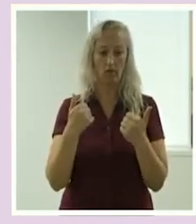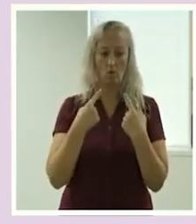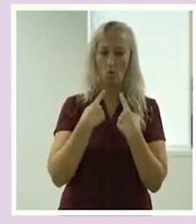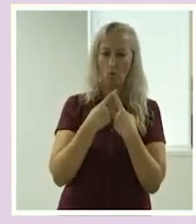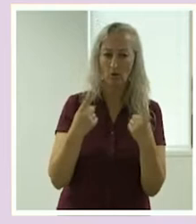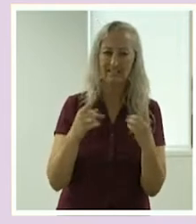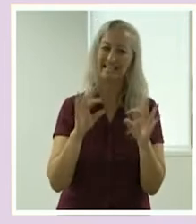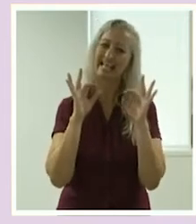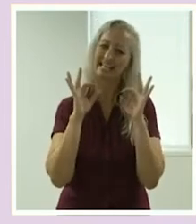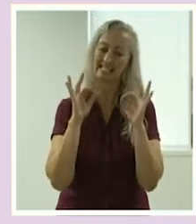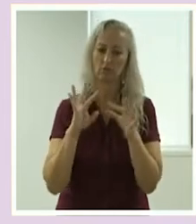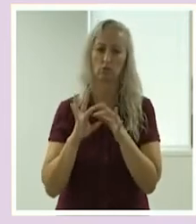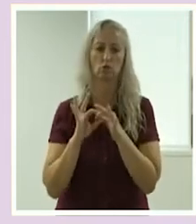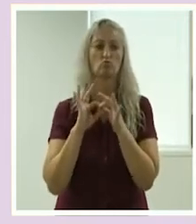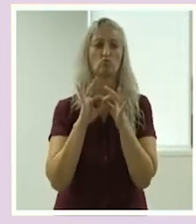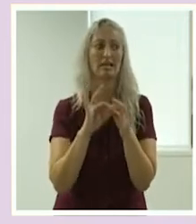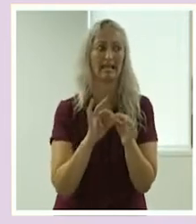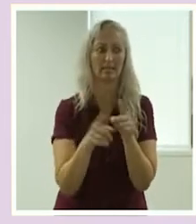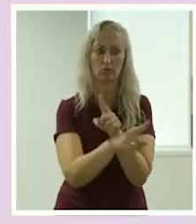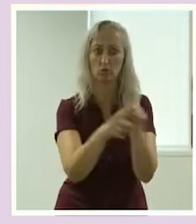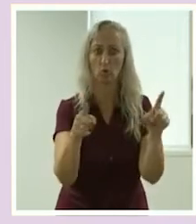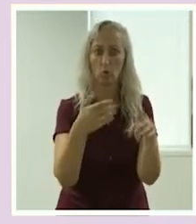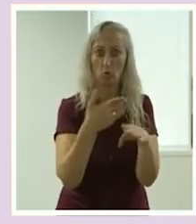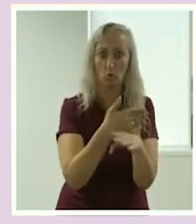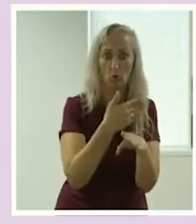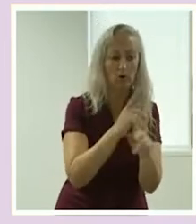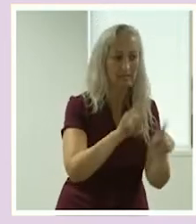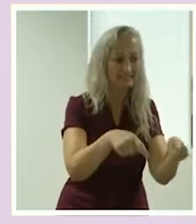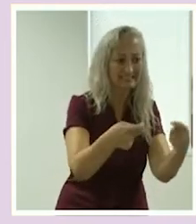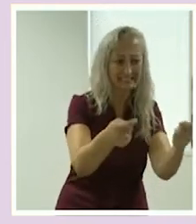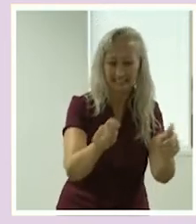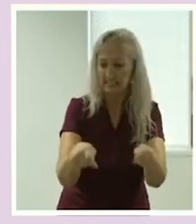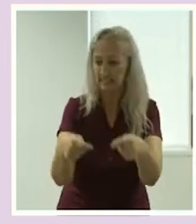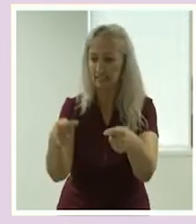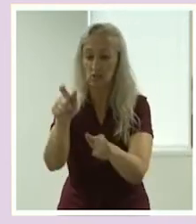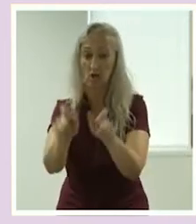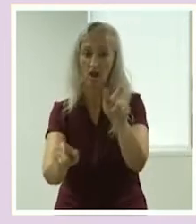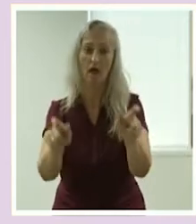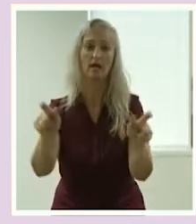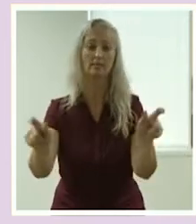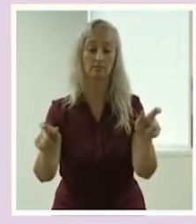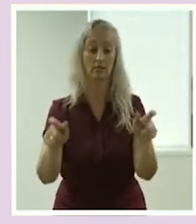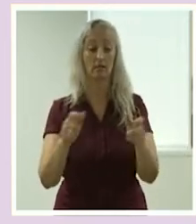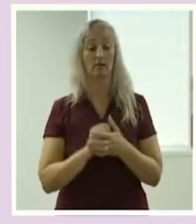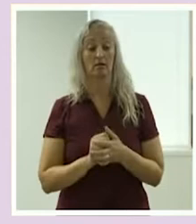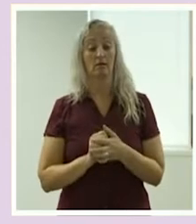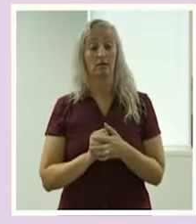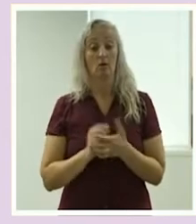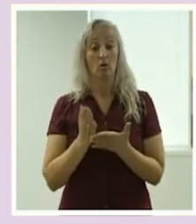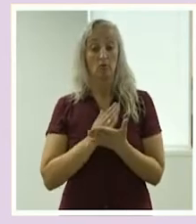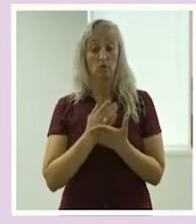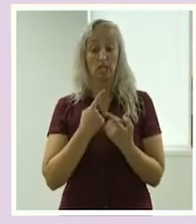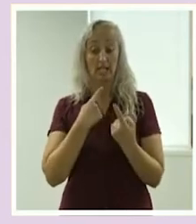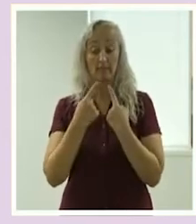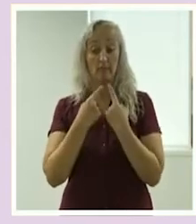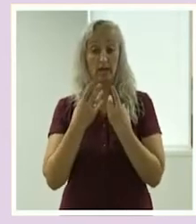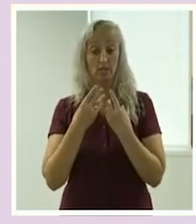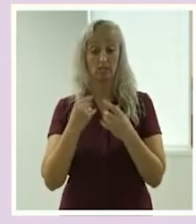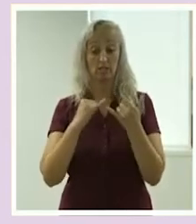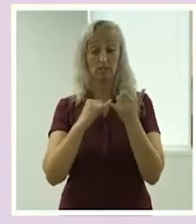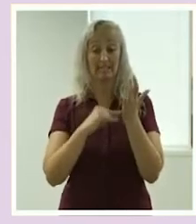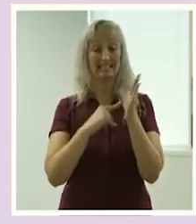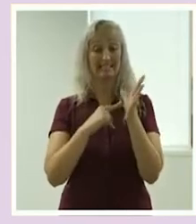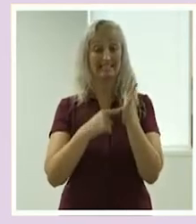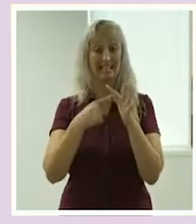particularly in relation to how and when you could continue to deliver services to clients. We were sharing this information at a state and often a local government